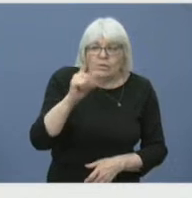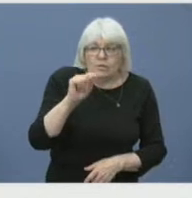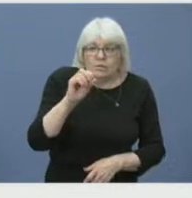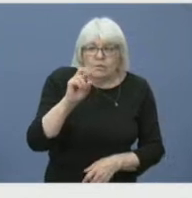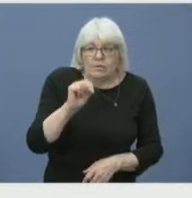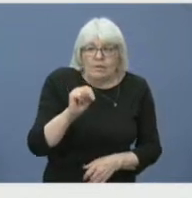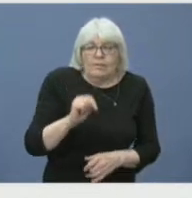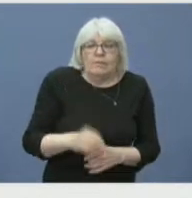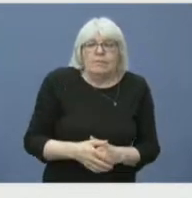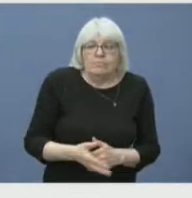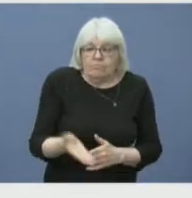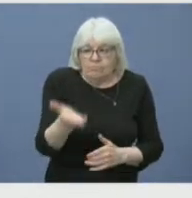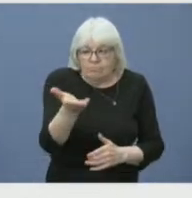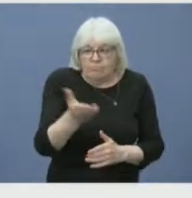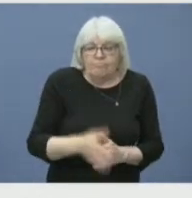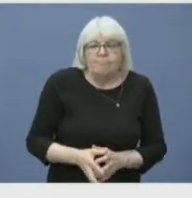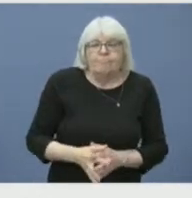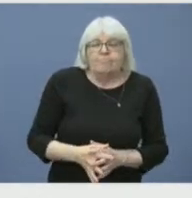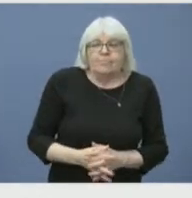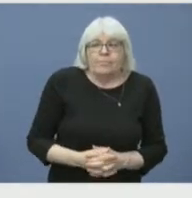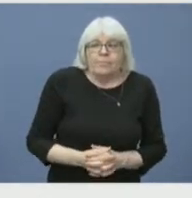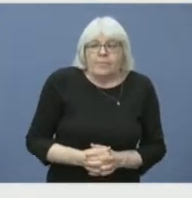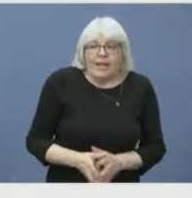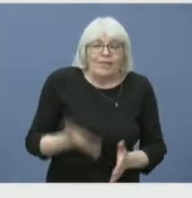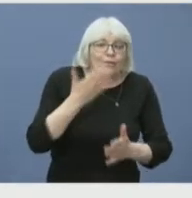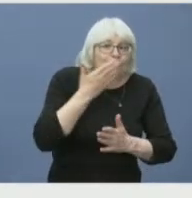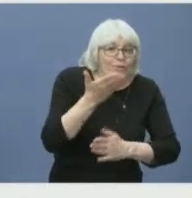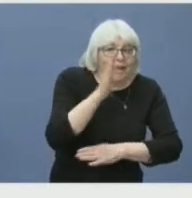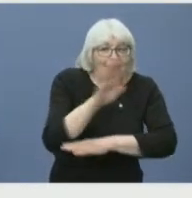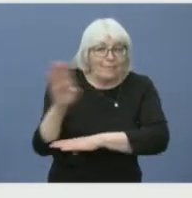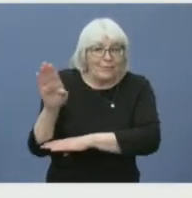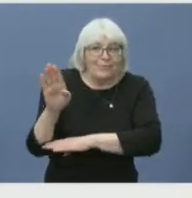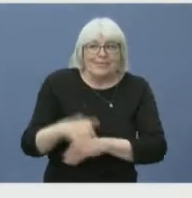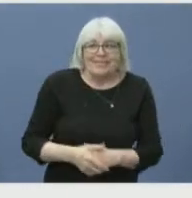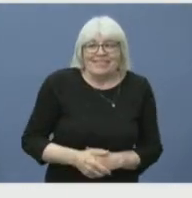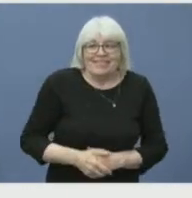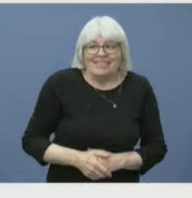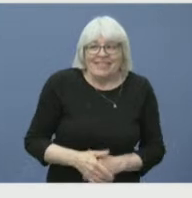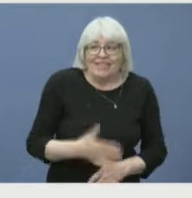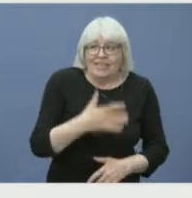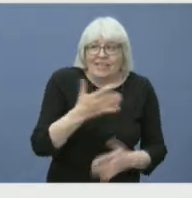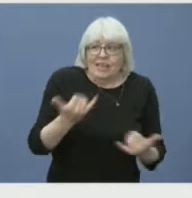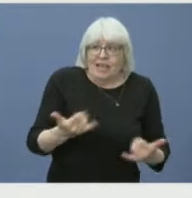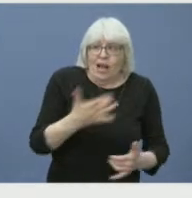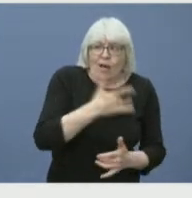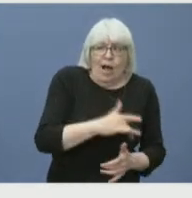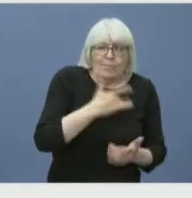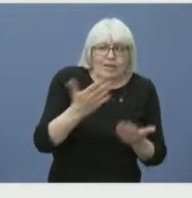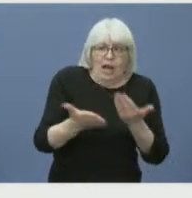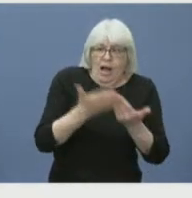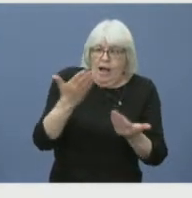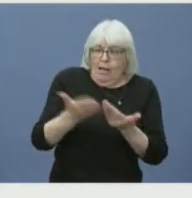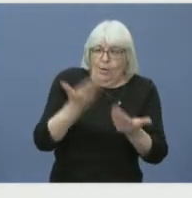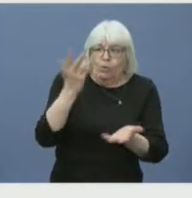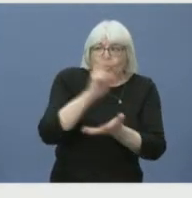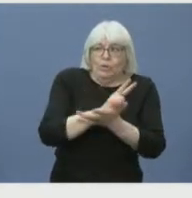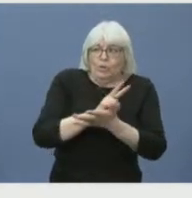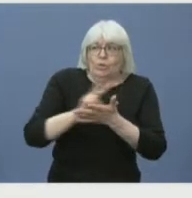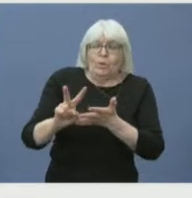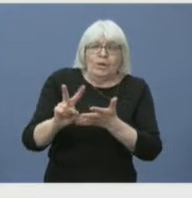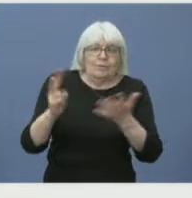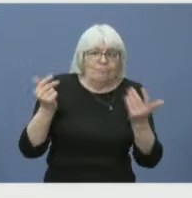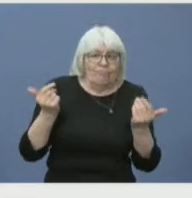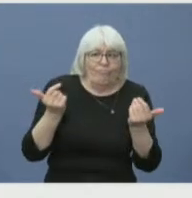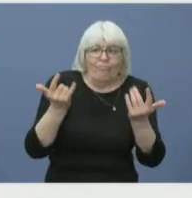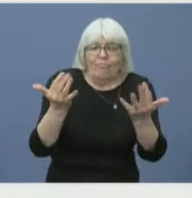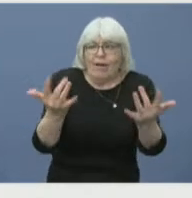Thank you, Heather. Good afternoon, everyone. Our province is seeing almost two weeks of major wildfires now. It's been a long